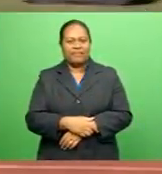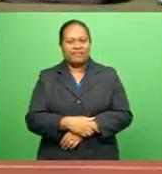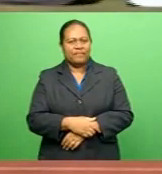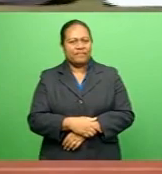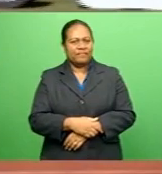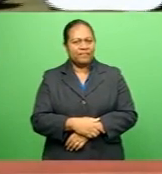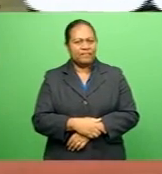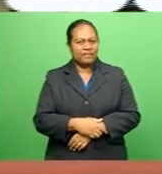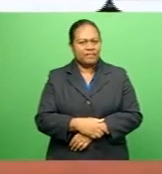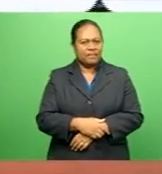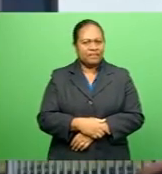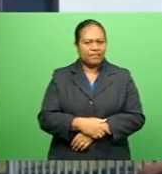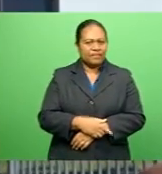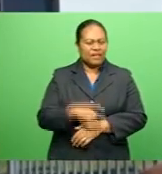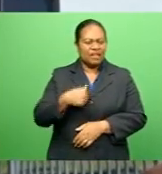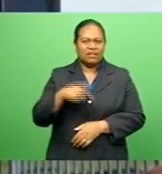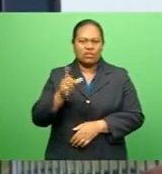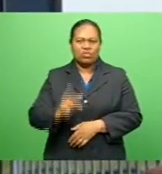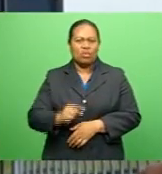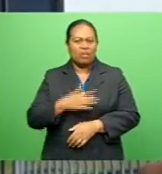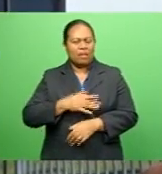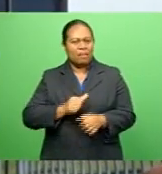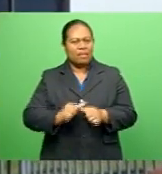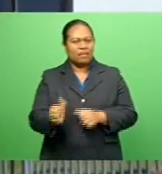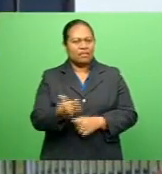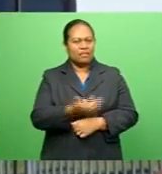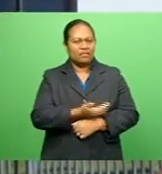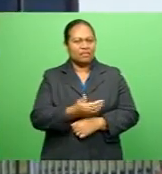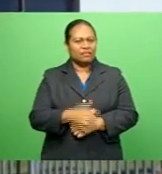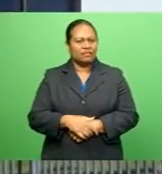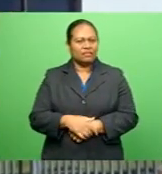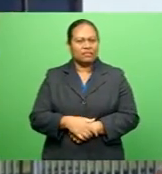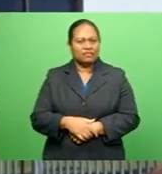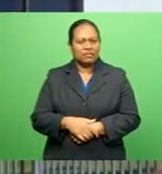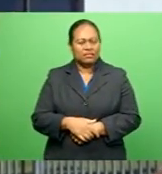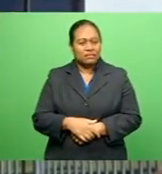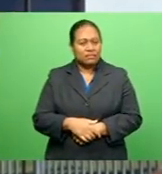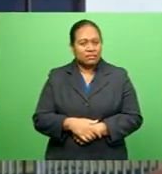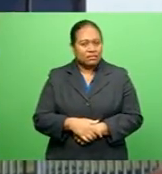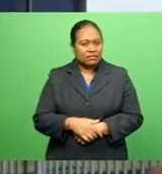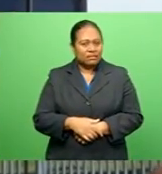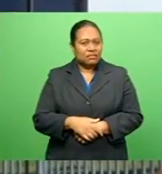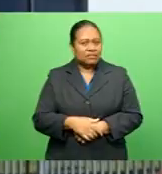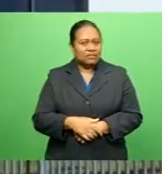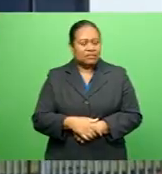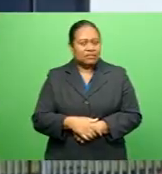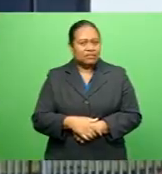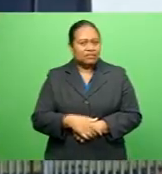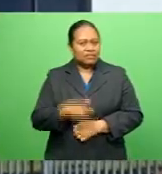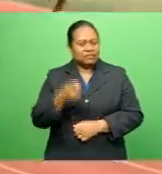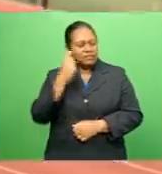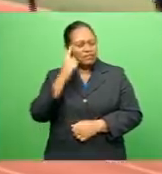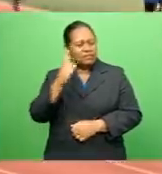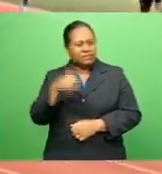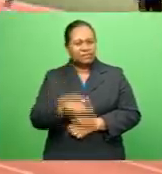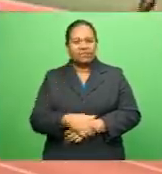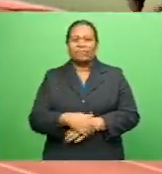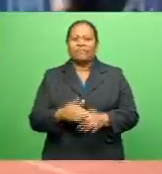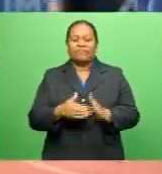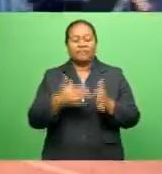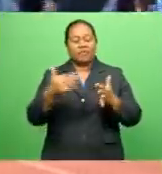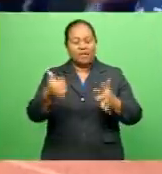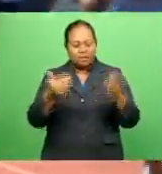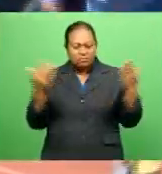us I just do my best to go sport and I don't let their race get into my head Kumar